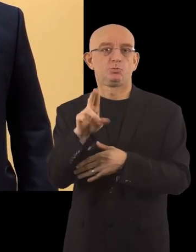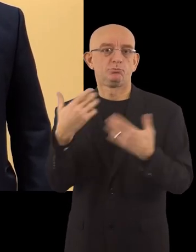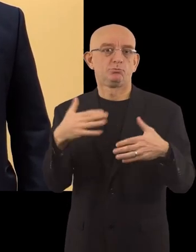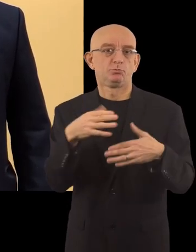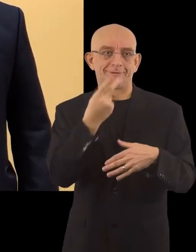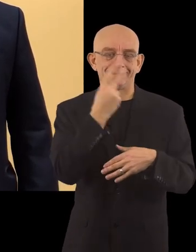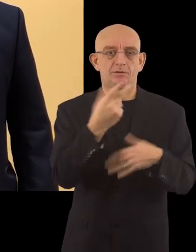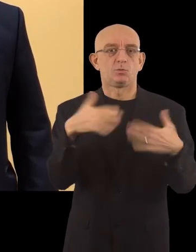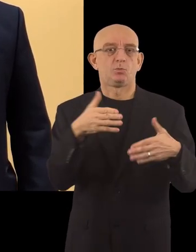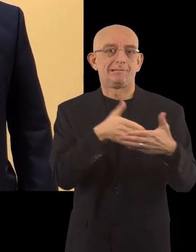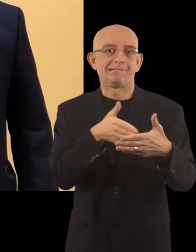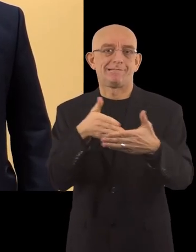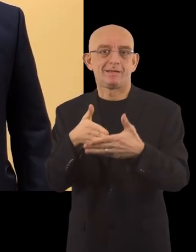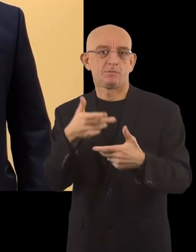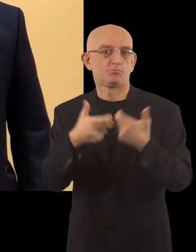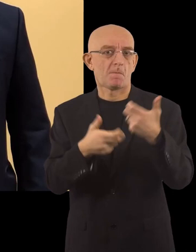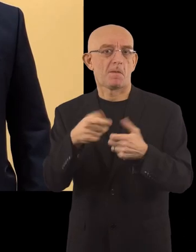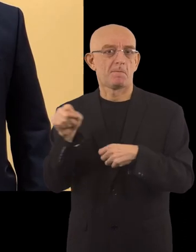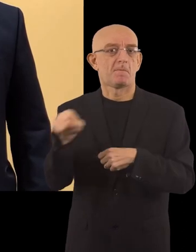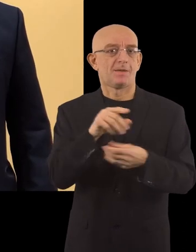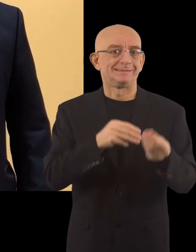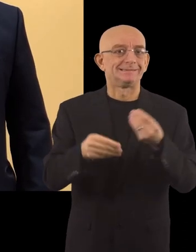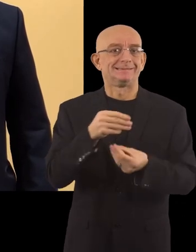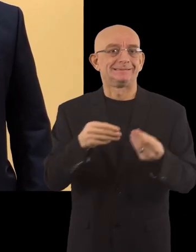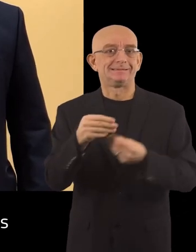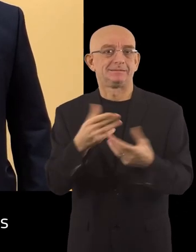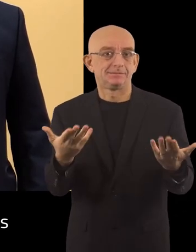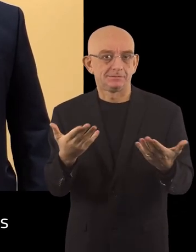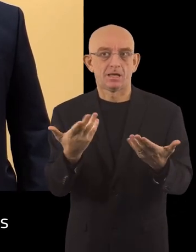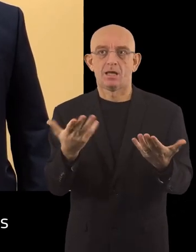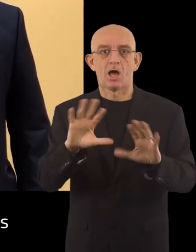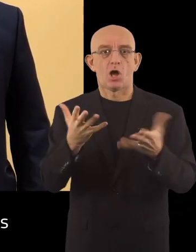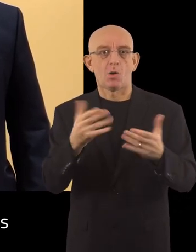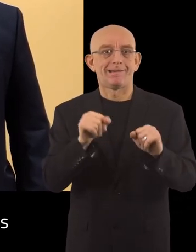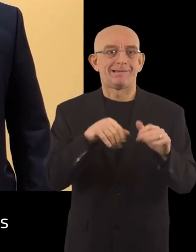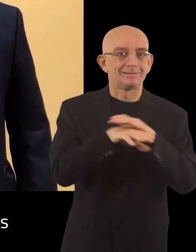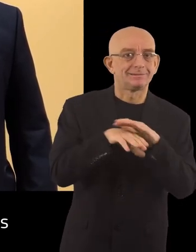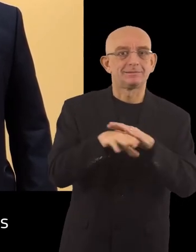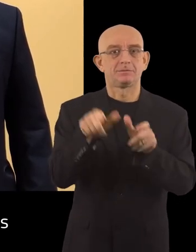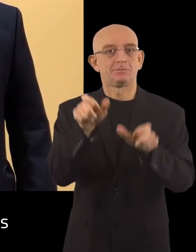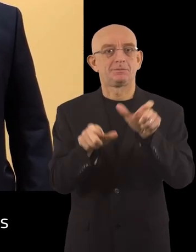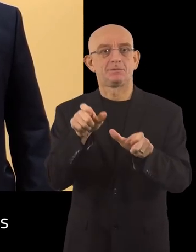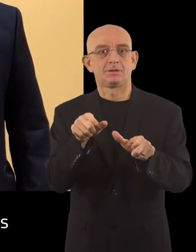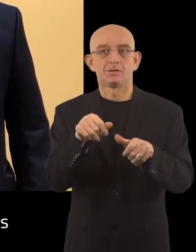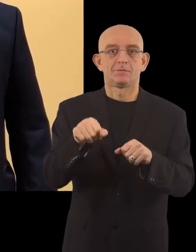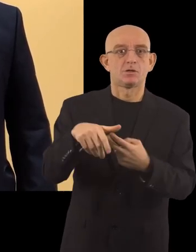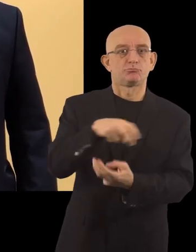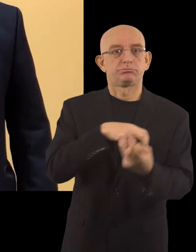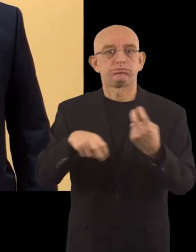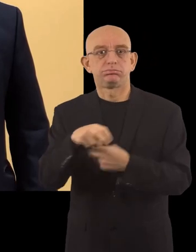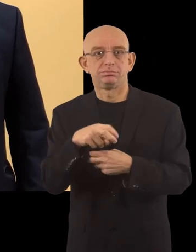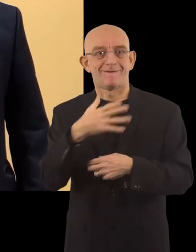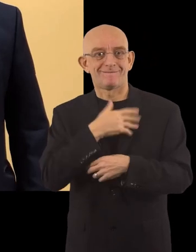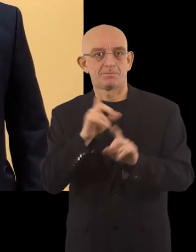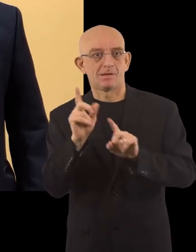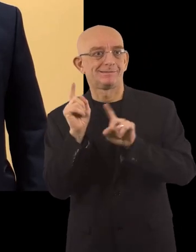experience many problems in providing accessibility to their citizens, to very